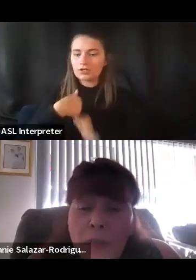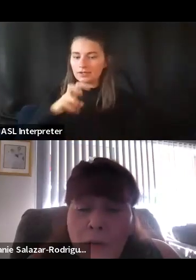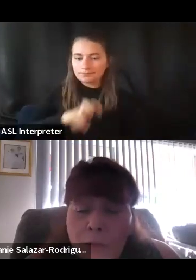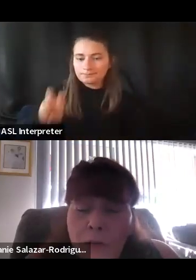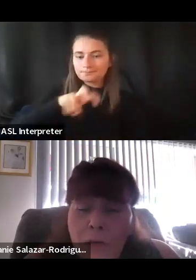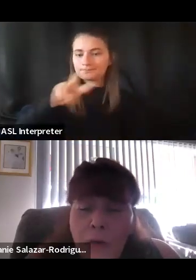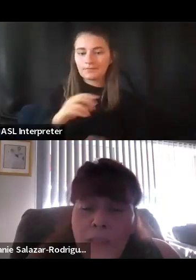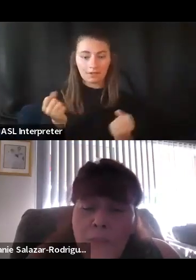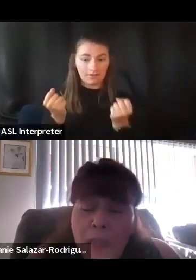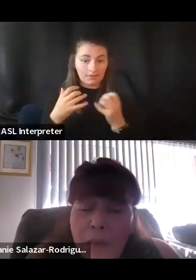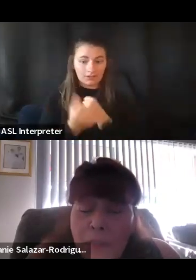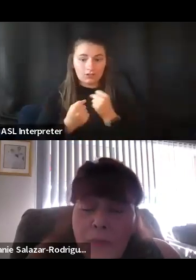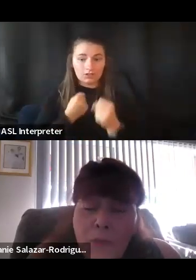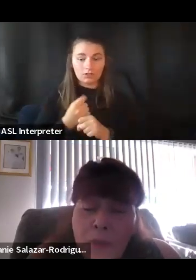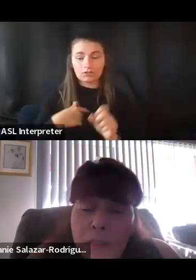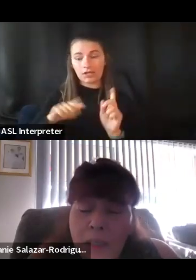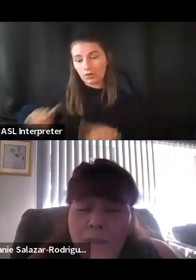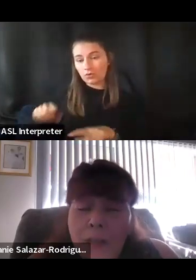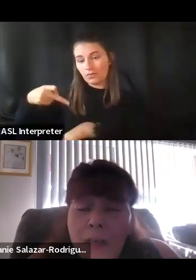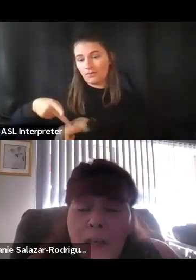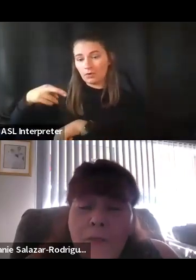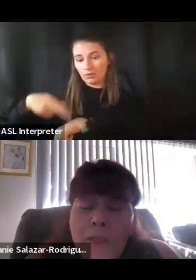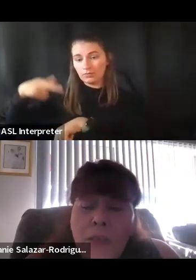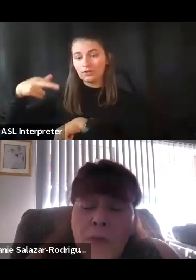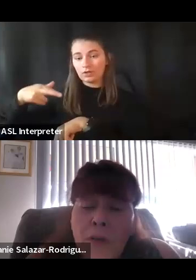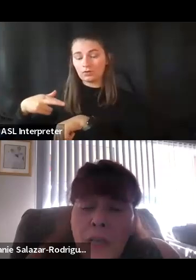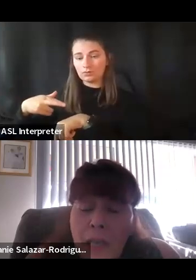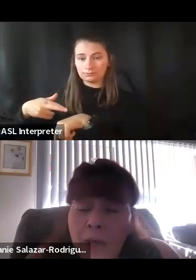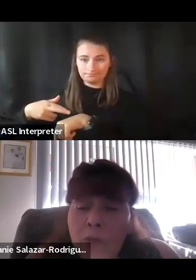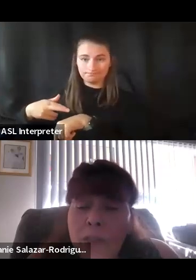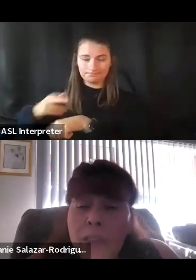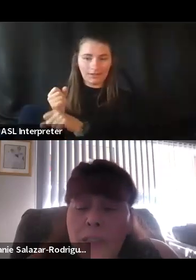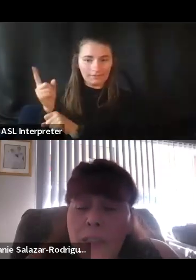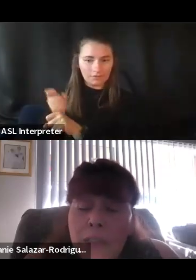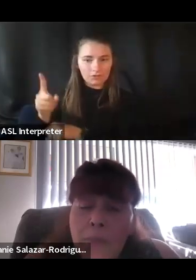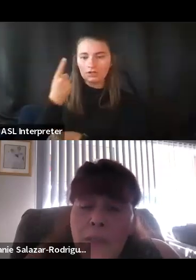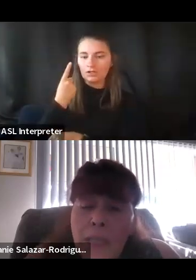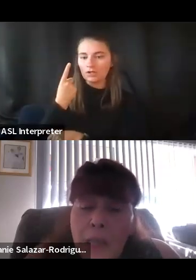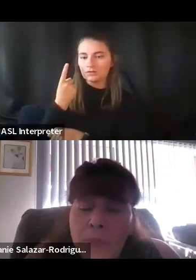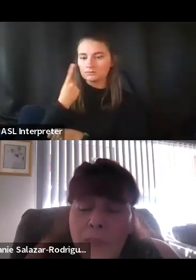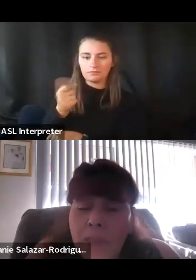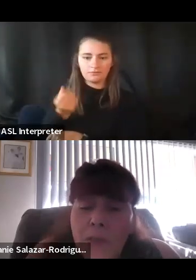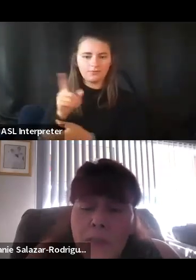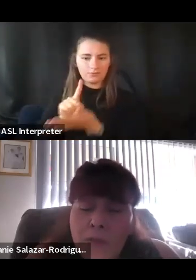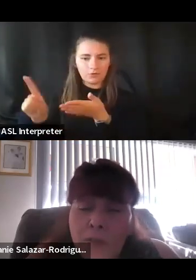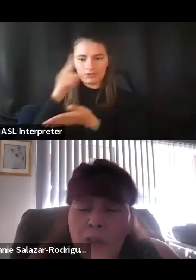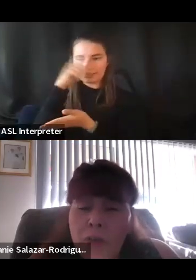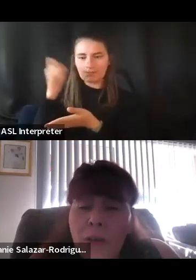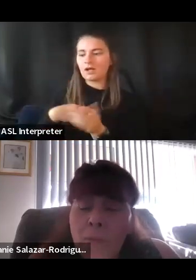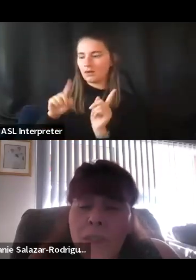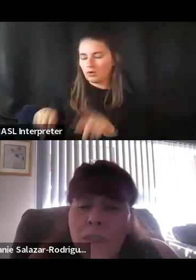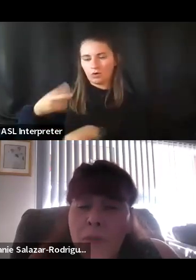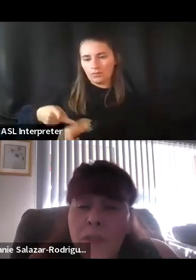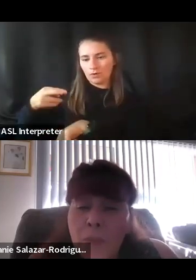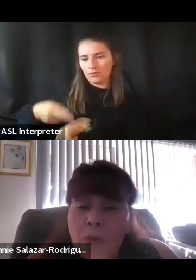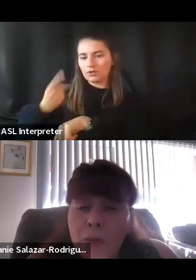in Puerto Rico for quite some time, several weeks out of every summer, and really seeing some of the gaps in the services for children